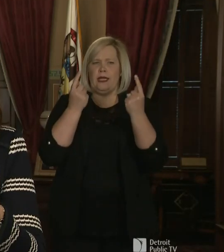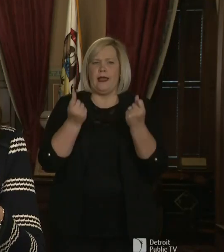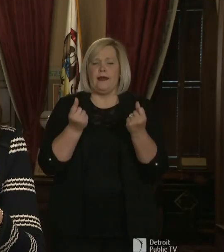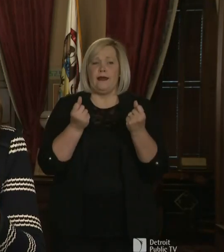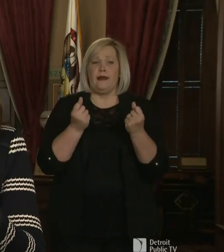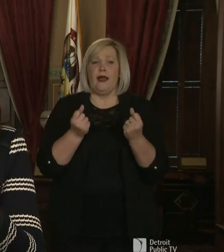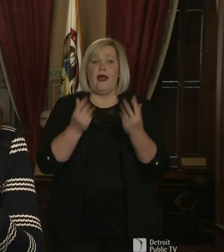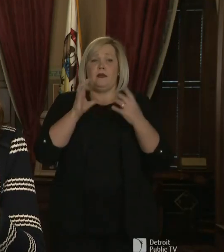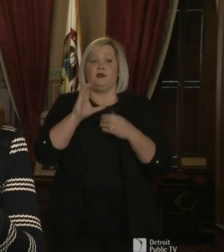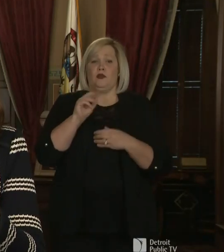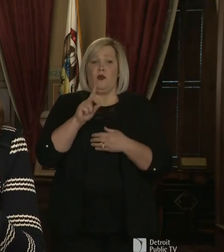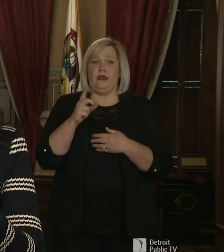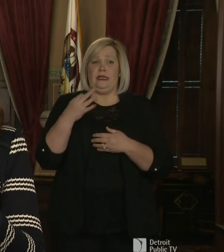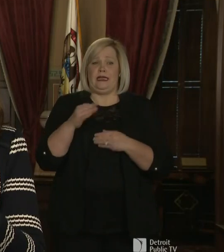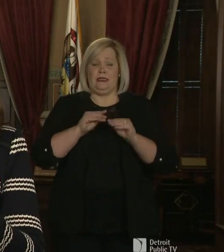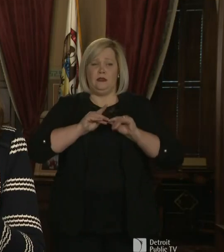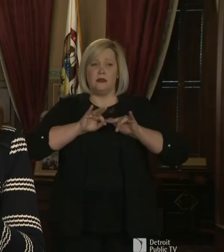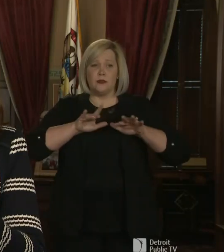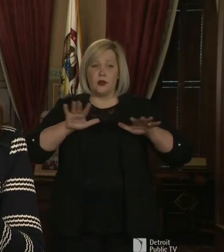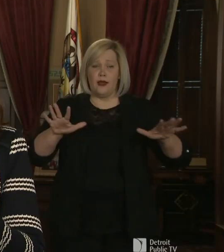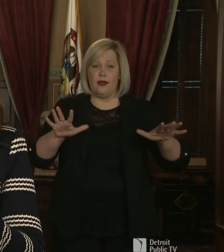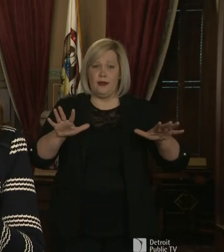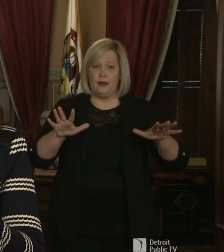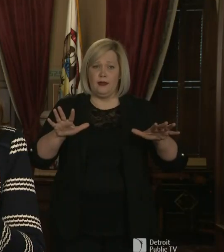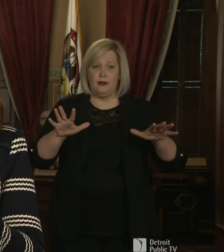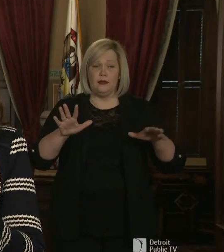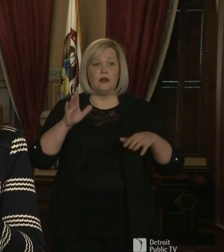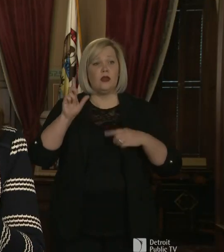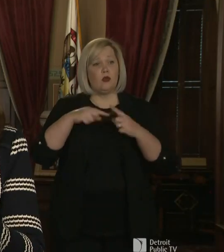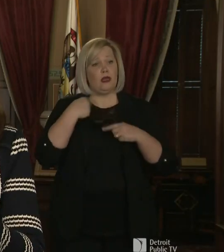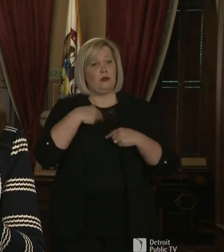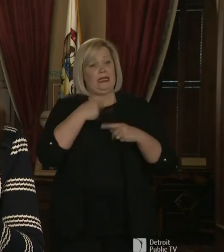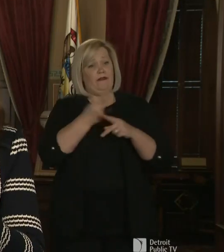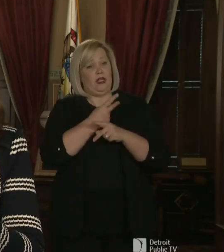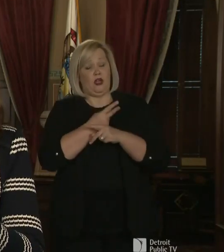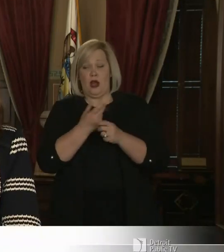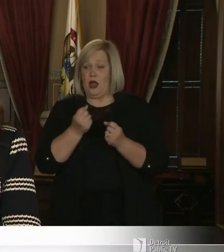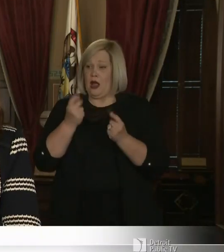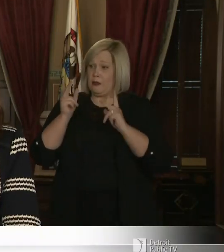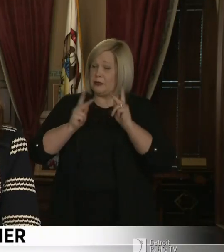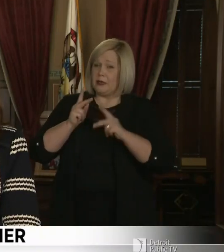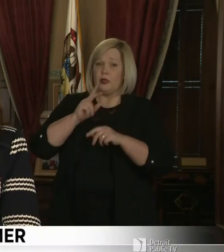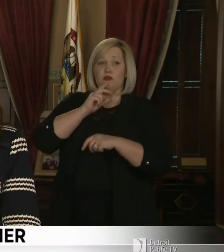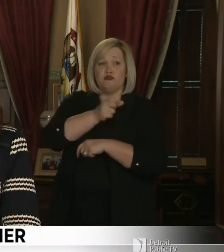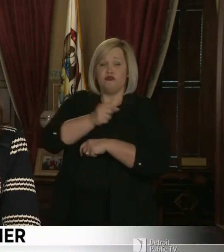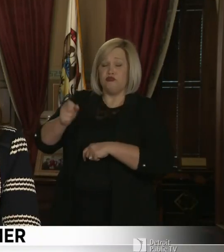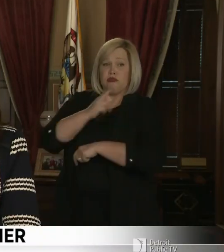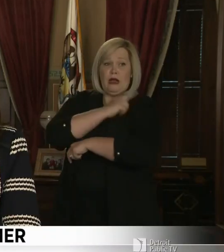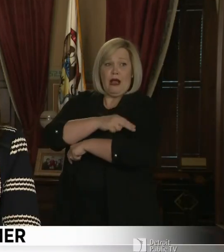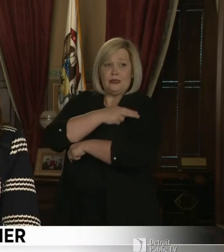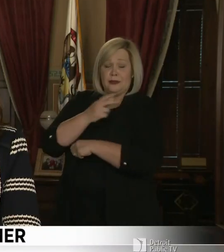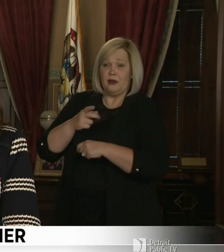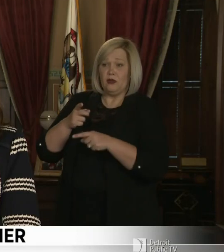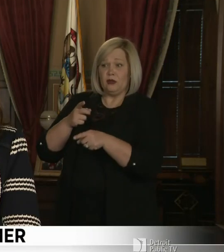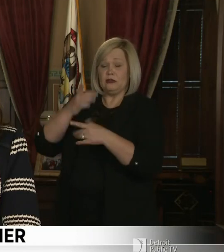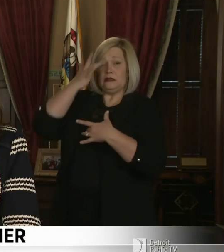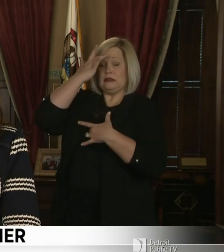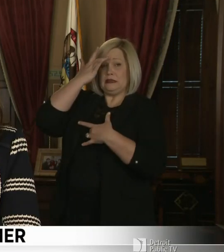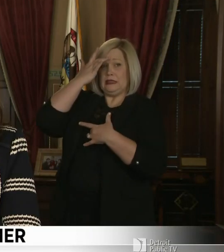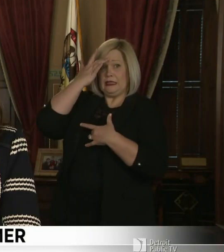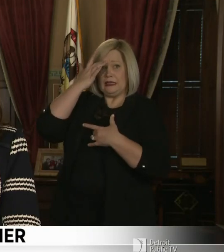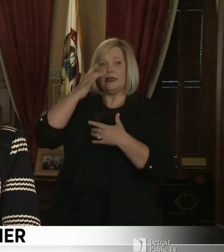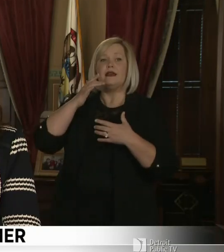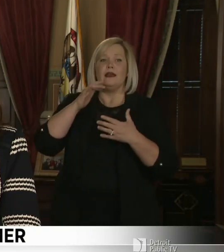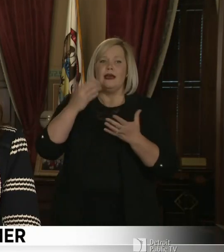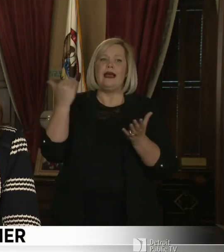is. When we are able to better assess how many people are being hospitalized, that will be another data point that will be critical to